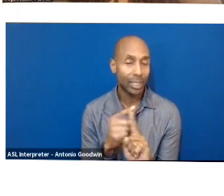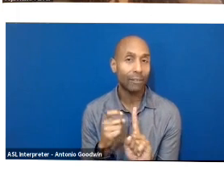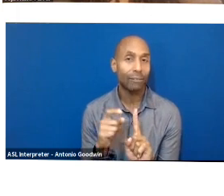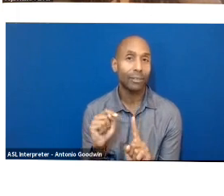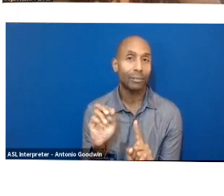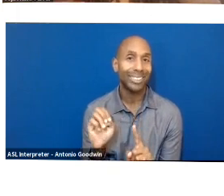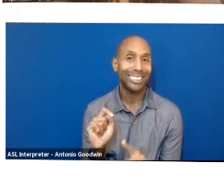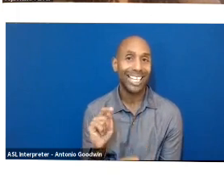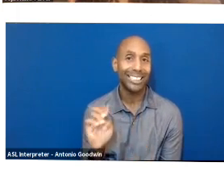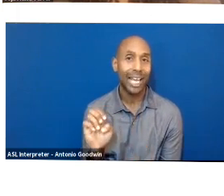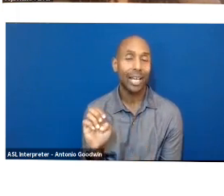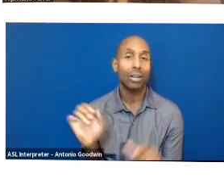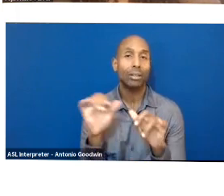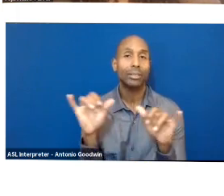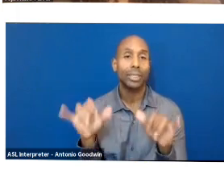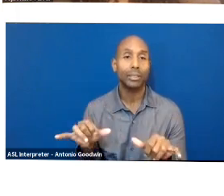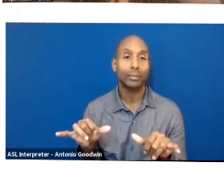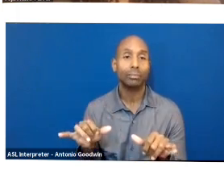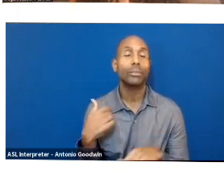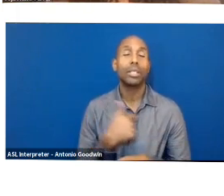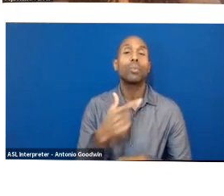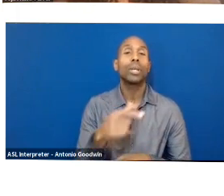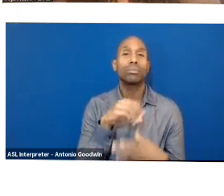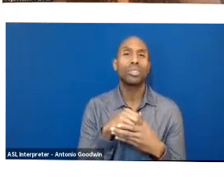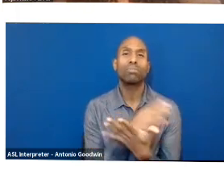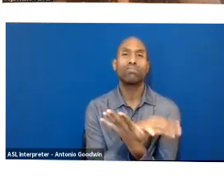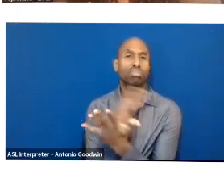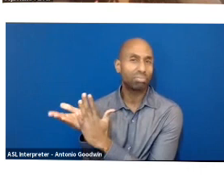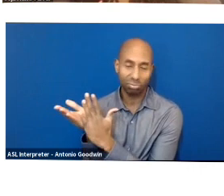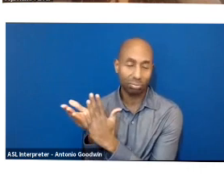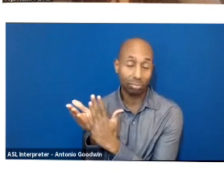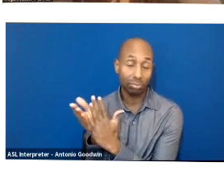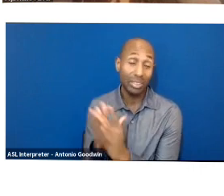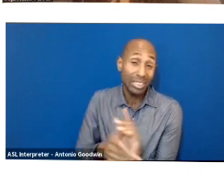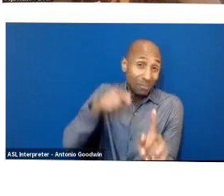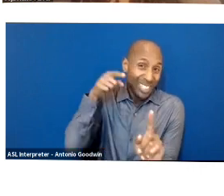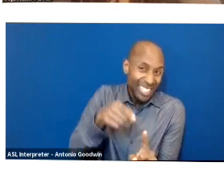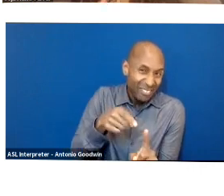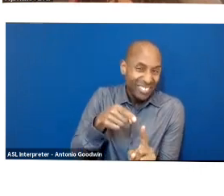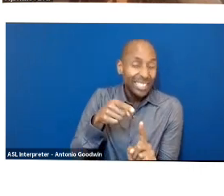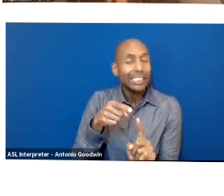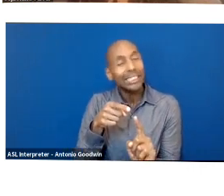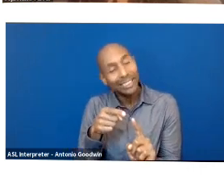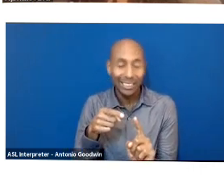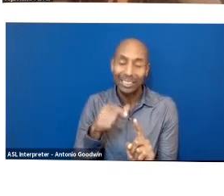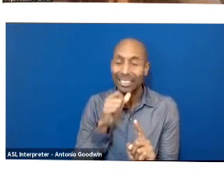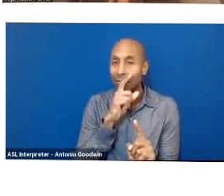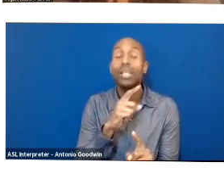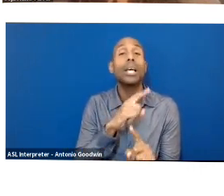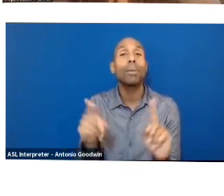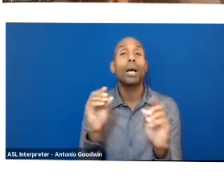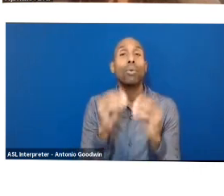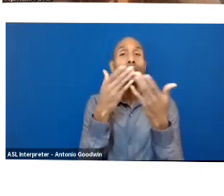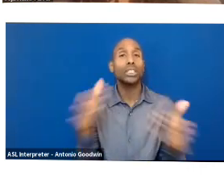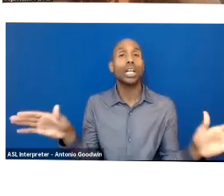we're going to cover sort of a wide variety of things, not as specific as we could get, but more overarching to talk